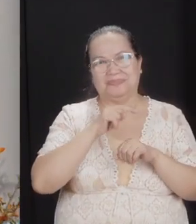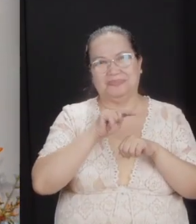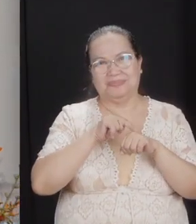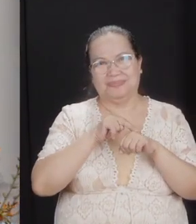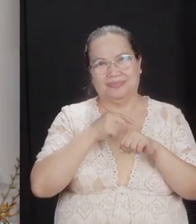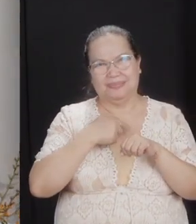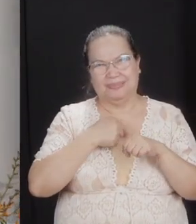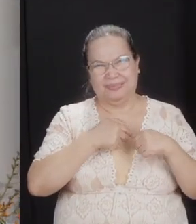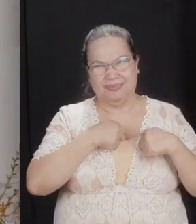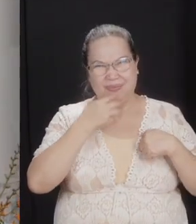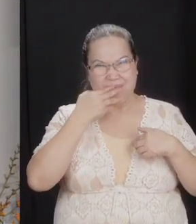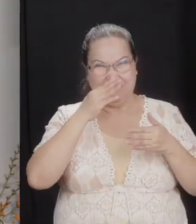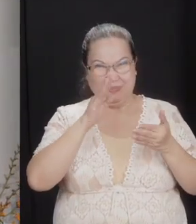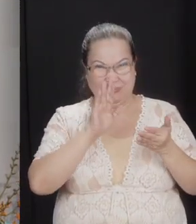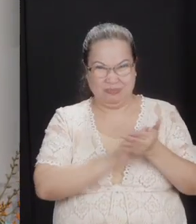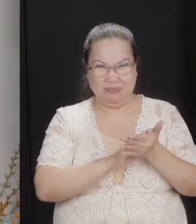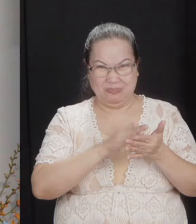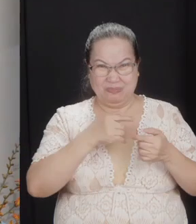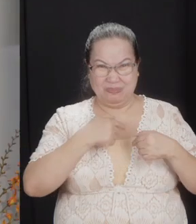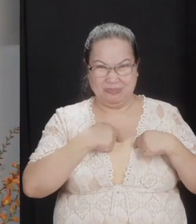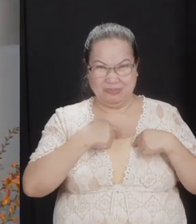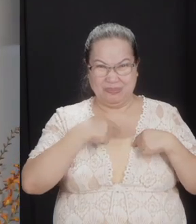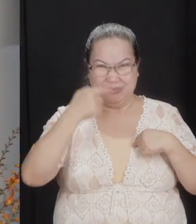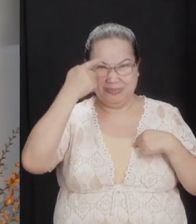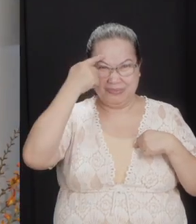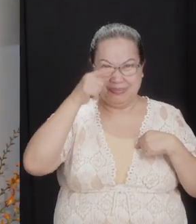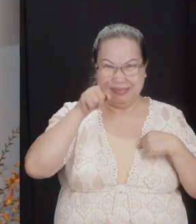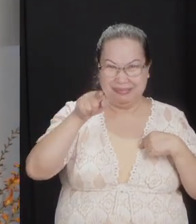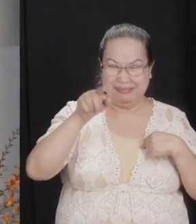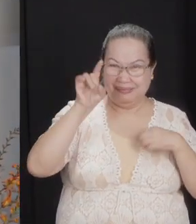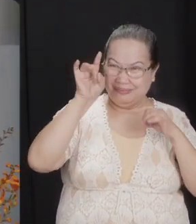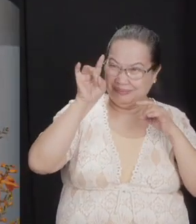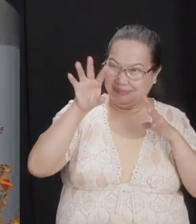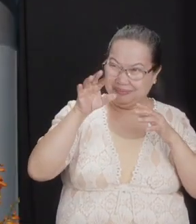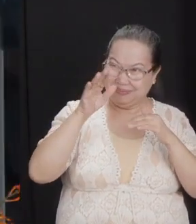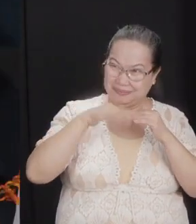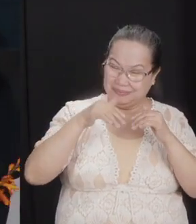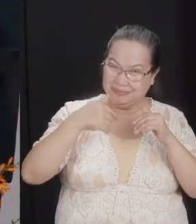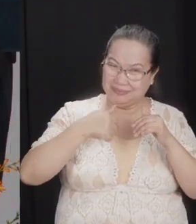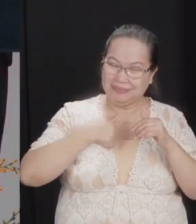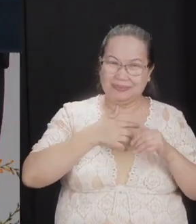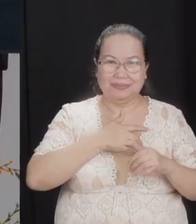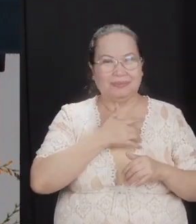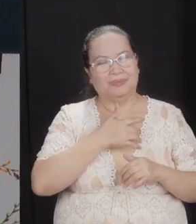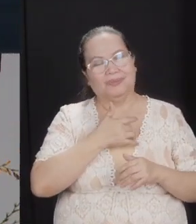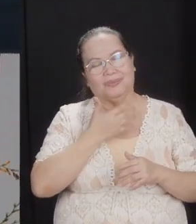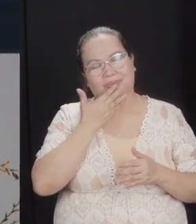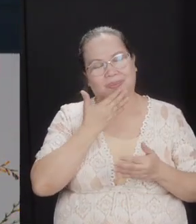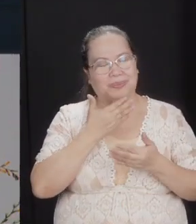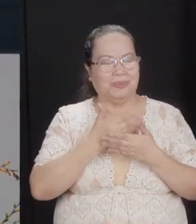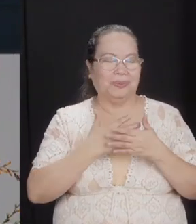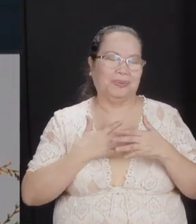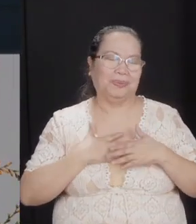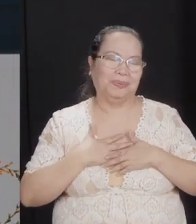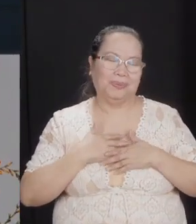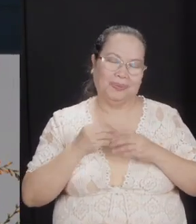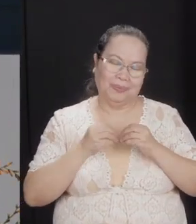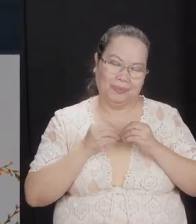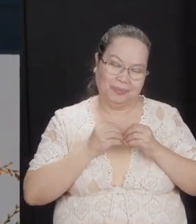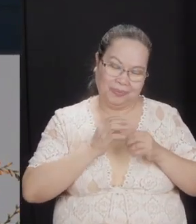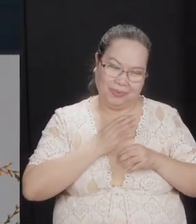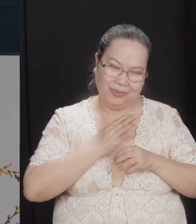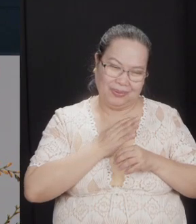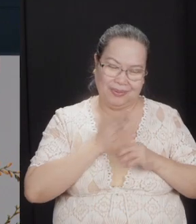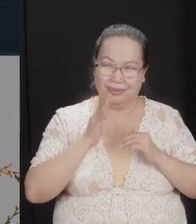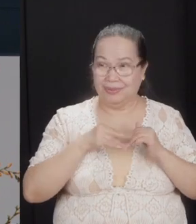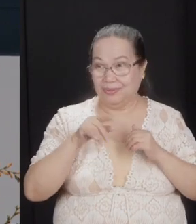in us. Whenever we think someone is worse than us, we feel good about ourselves. Be honest.